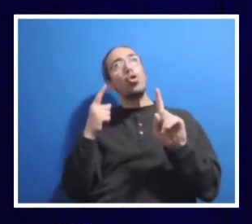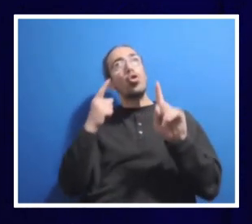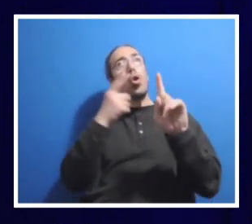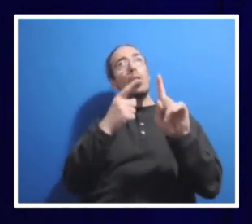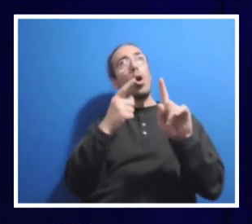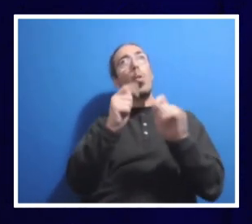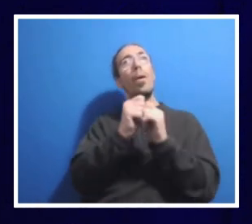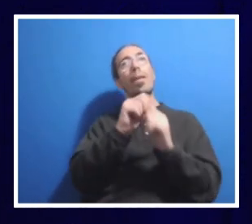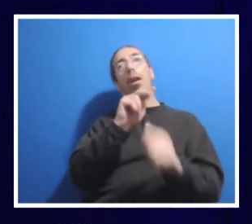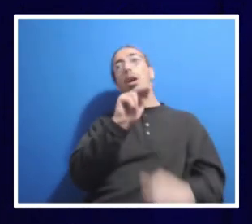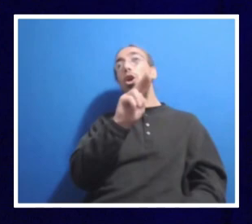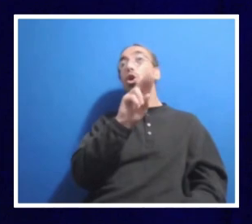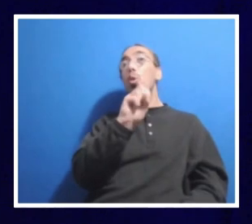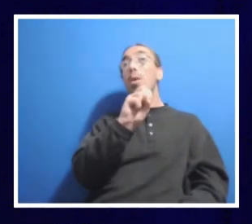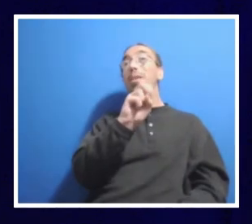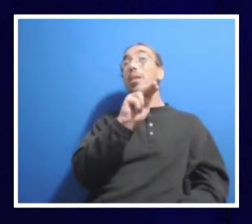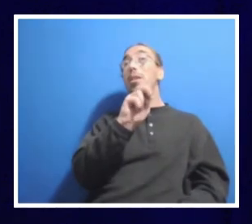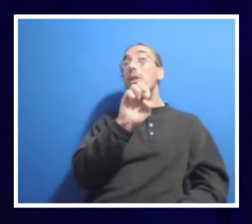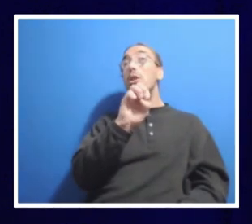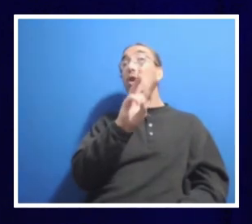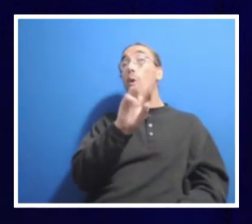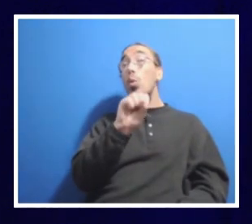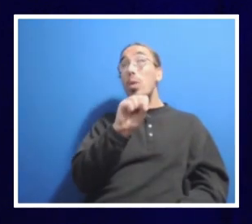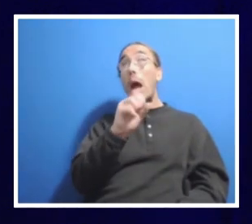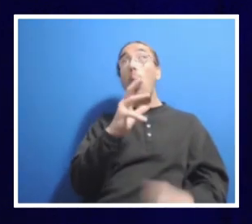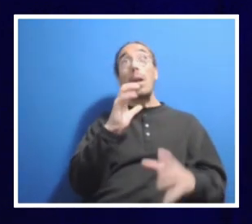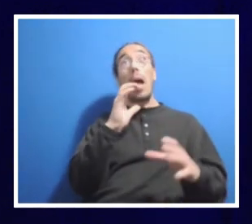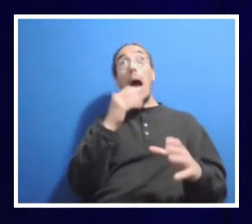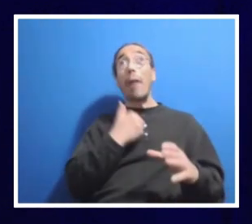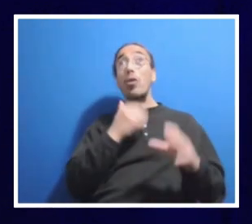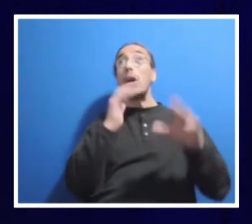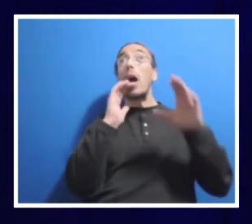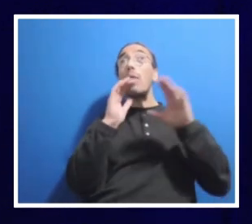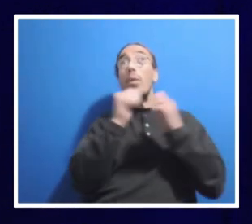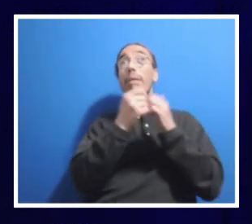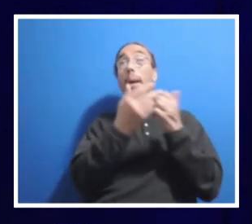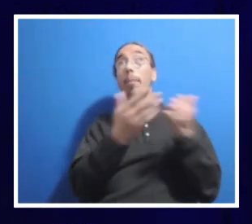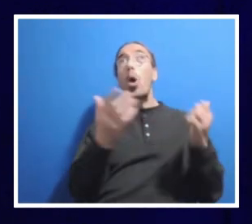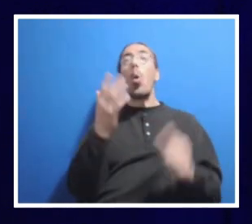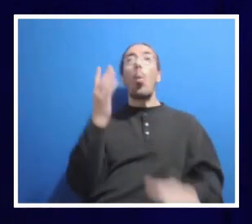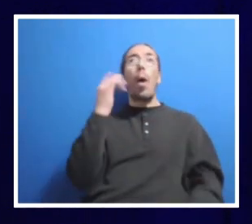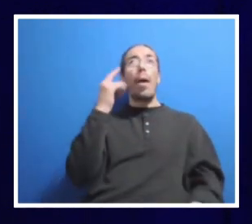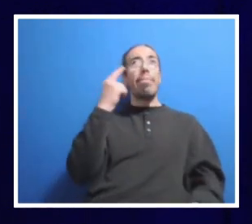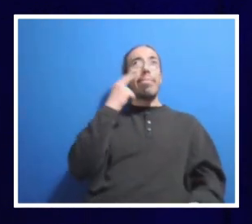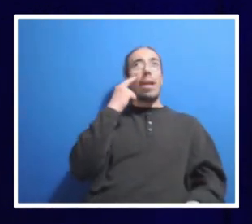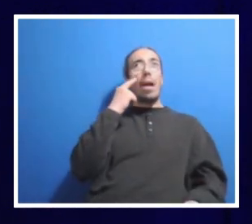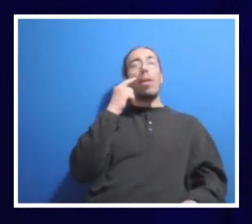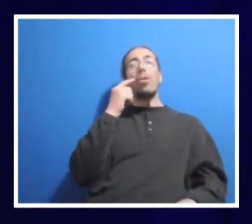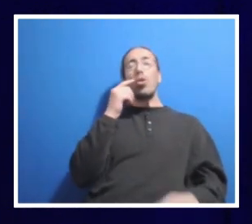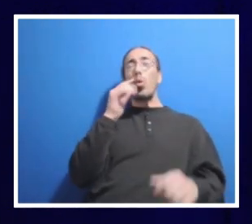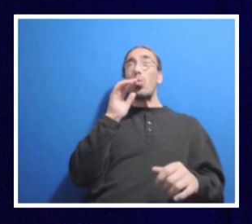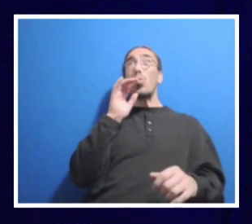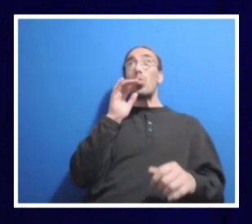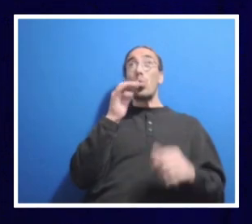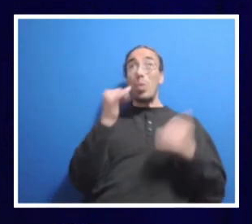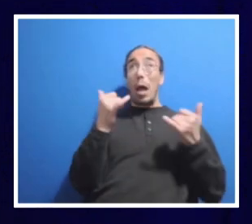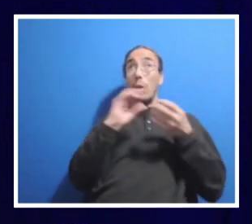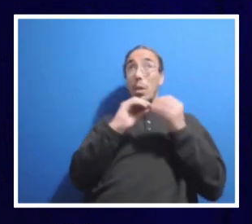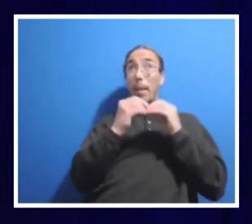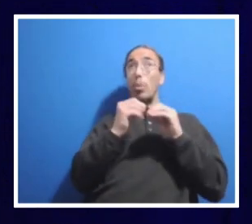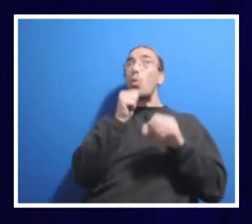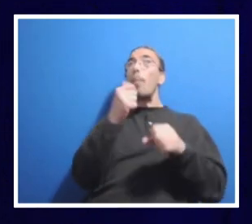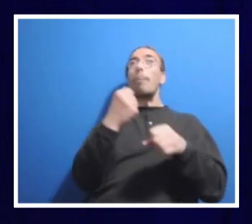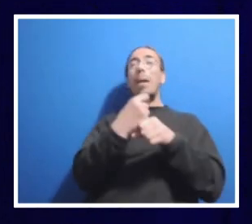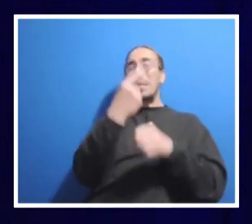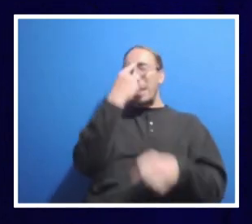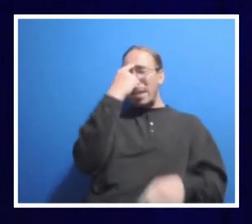and World Report, I want to have a conversation with them on why we think the current metrics maybe don't make sense. We may not succeed,